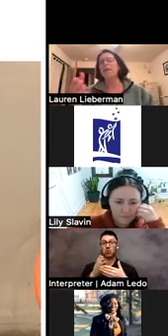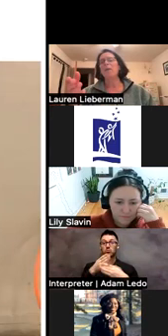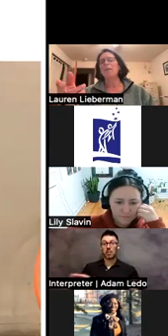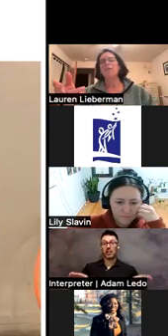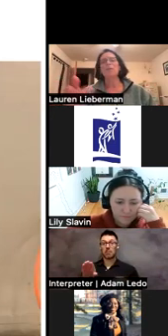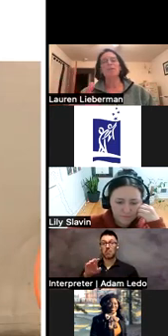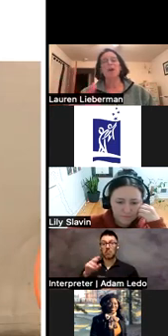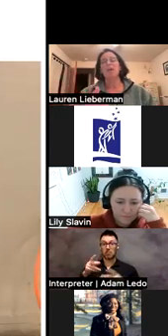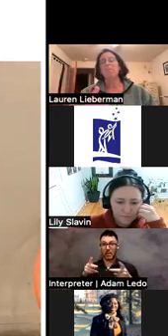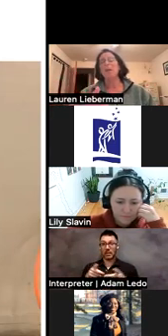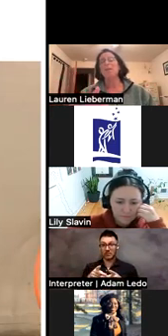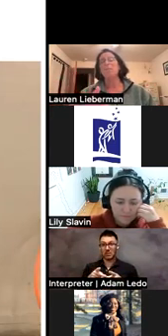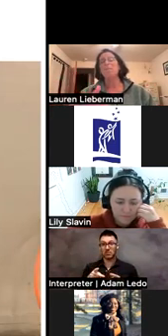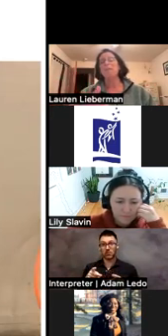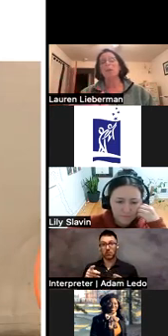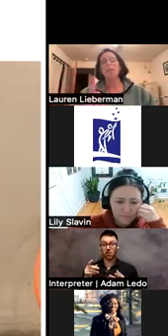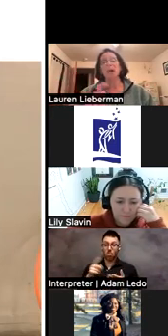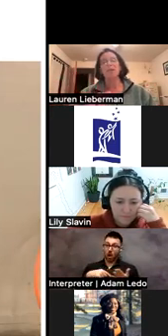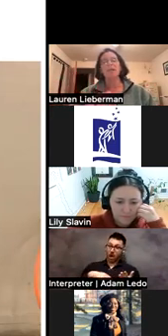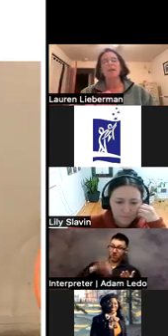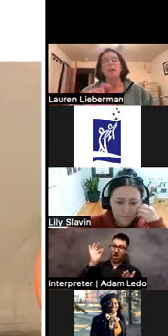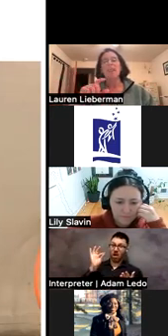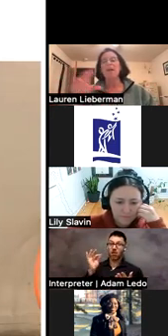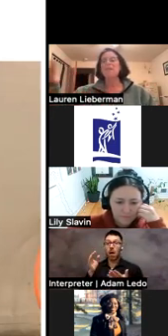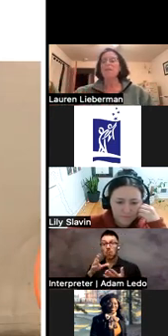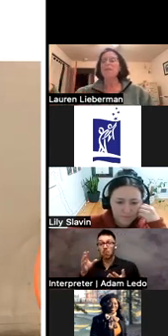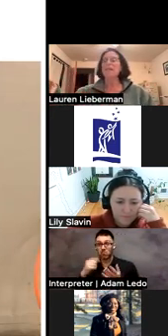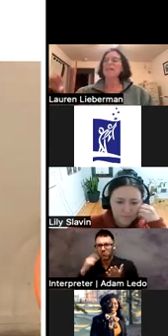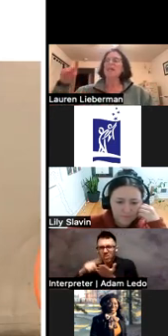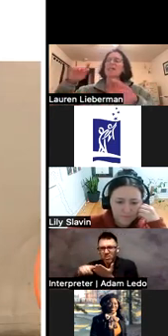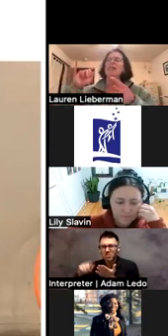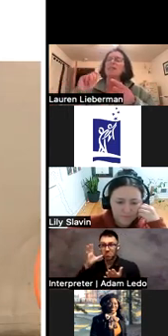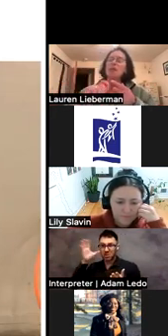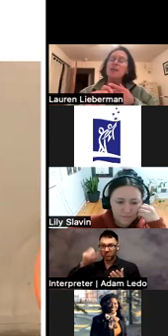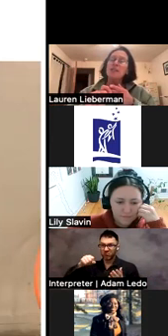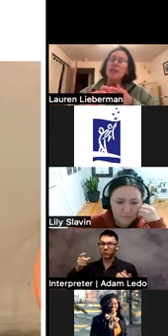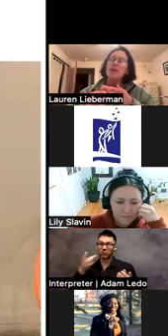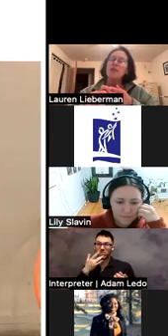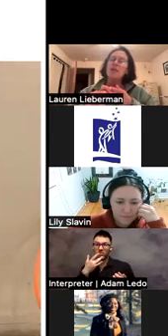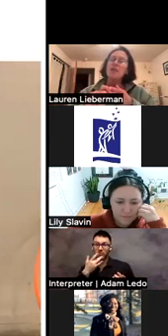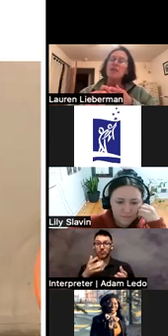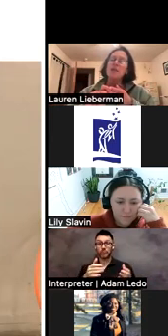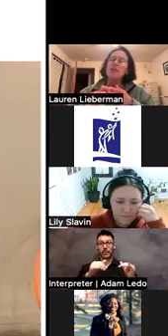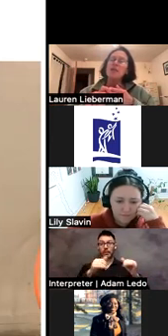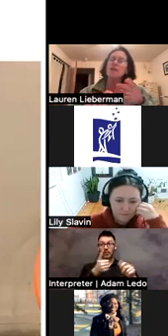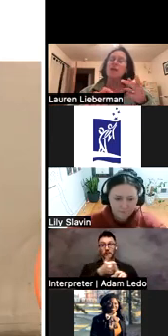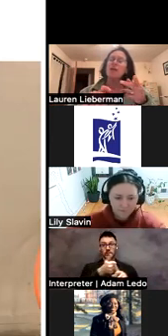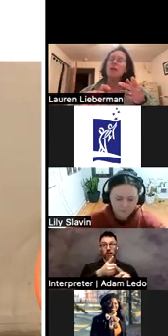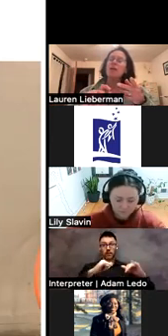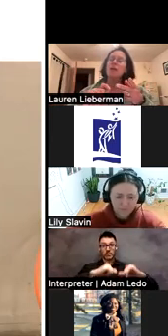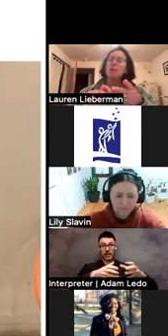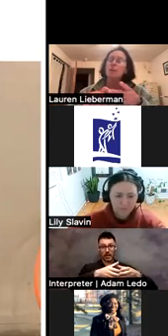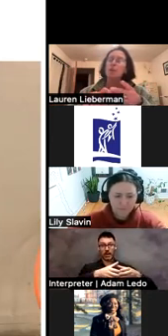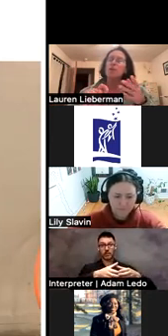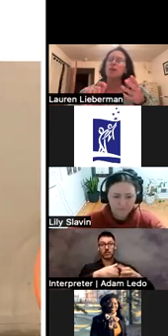and in our research, we found that parents preferred. Because in the self-contained class, they learn the skills. They